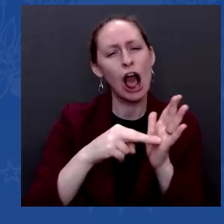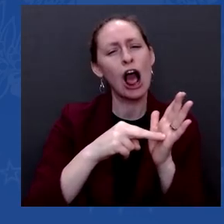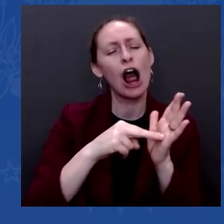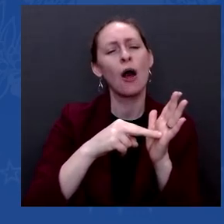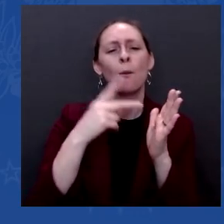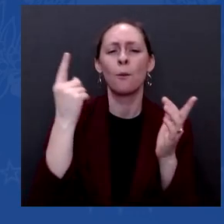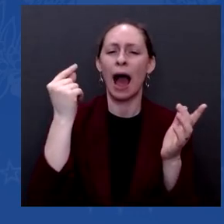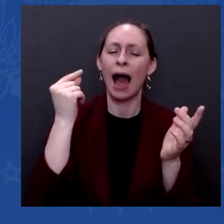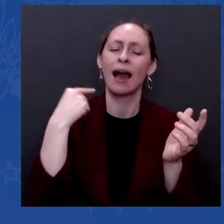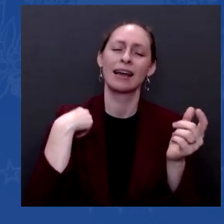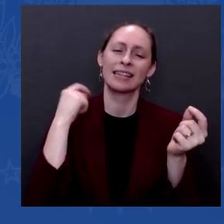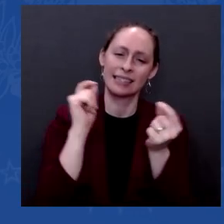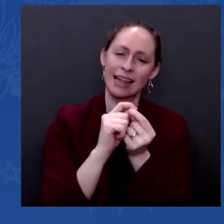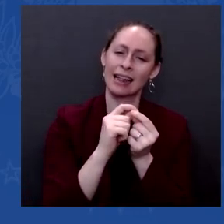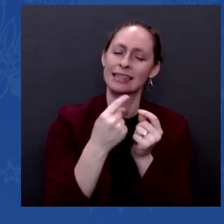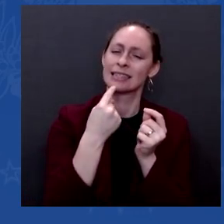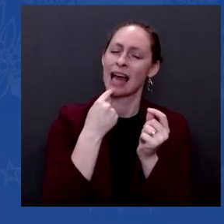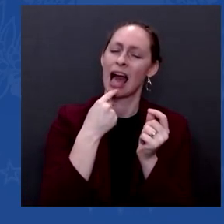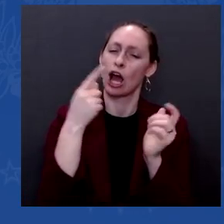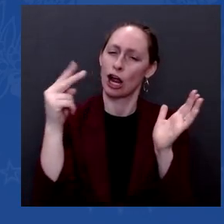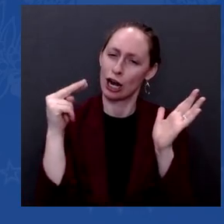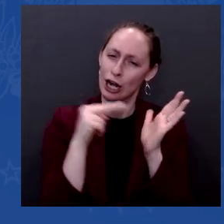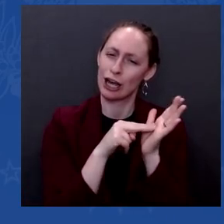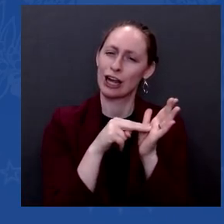Bull Connor, that they were Bull Connor.